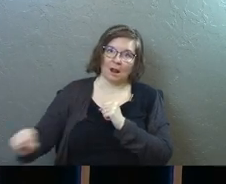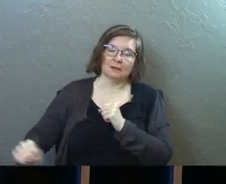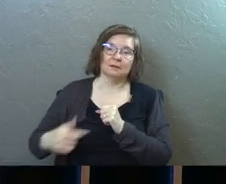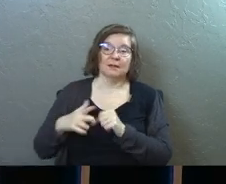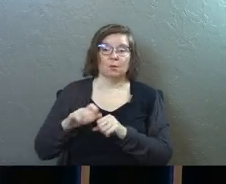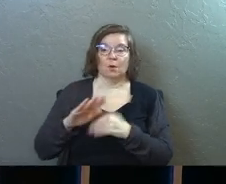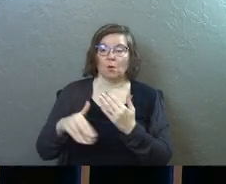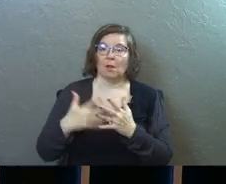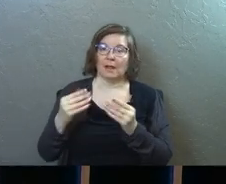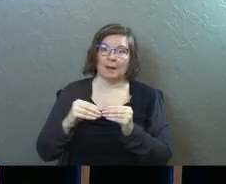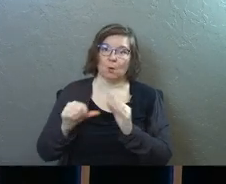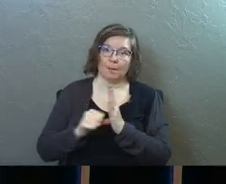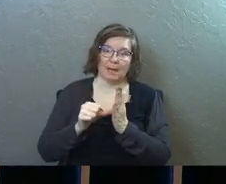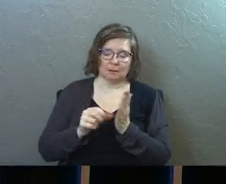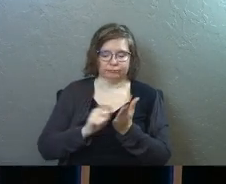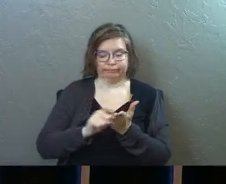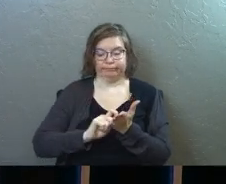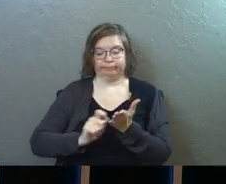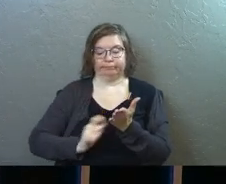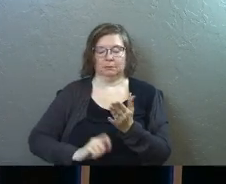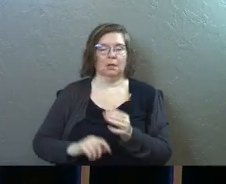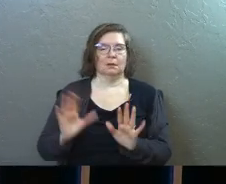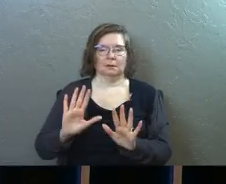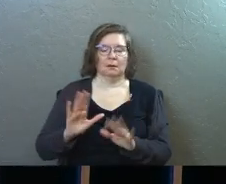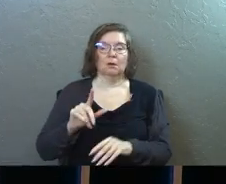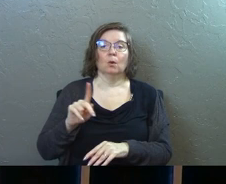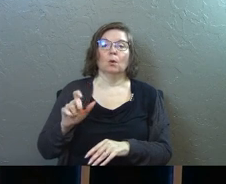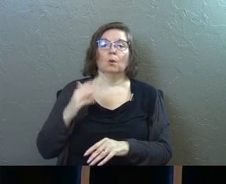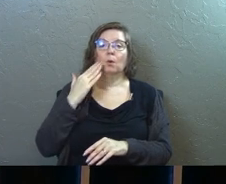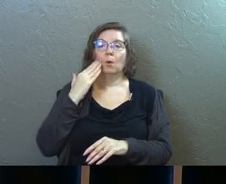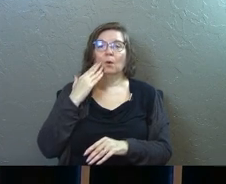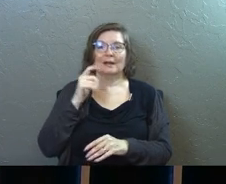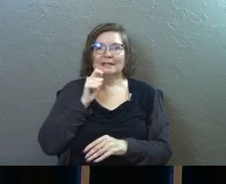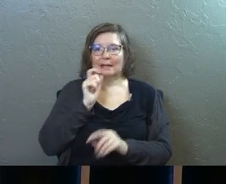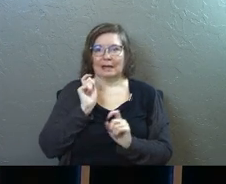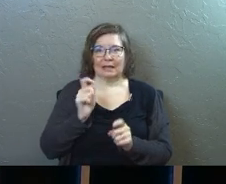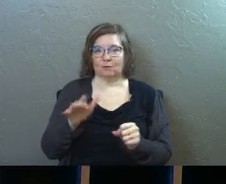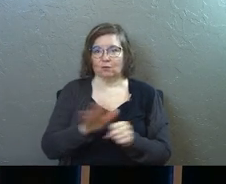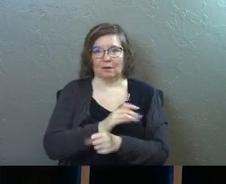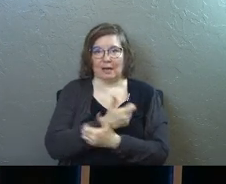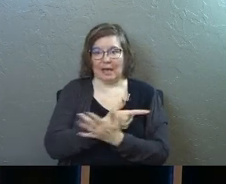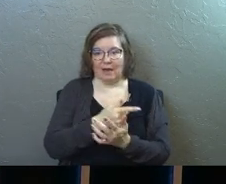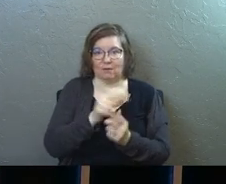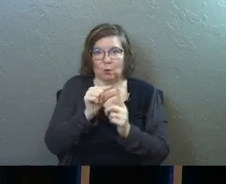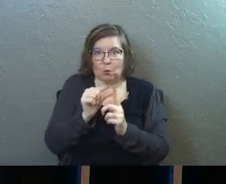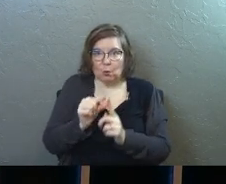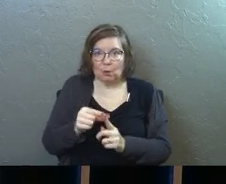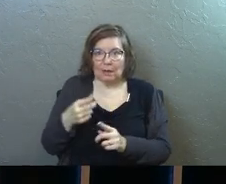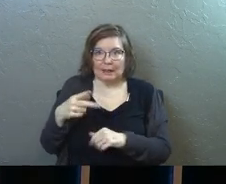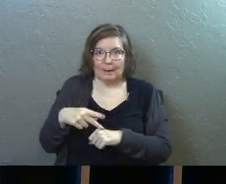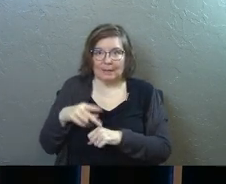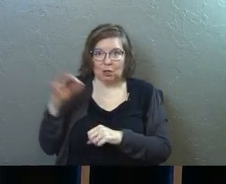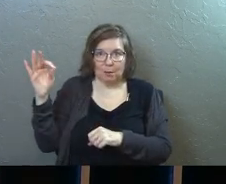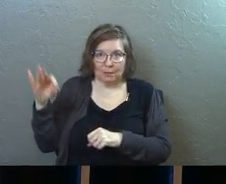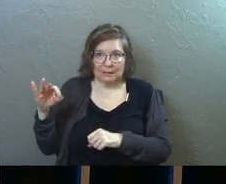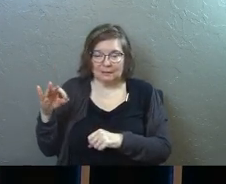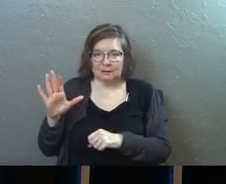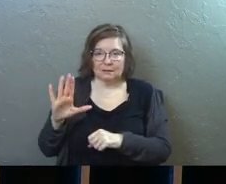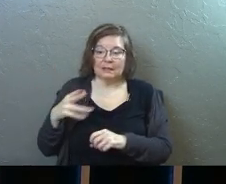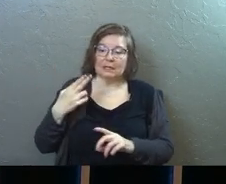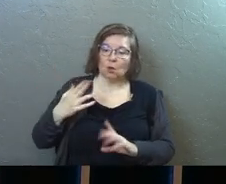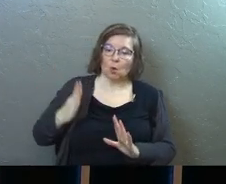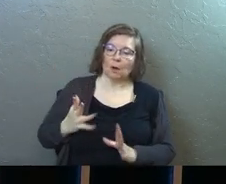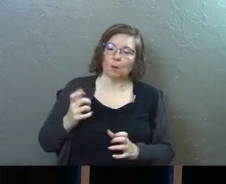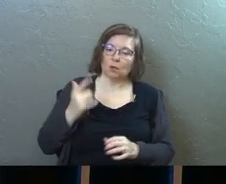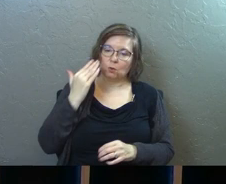And this would have been a whole lot more pages. So Luke wants you to know he's not giving you every single word that Peter preached. He's a